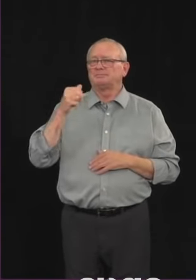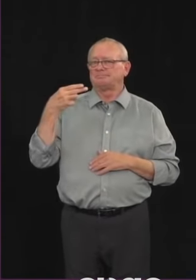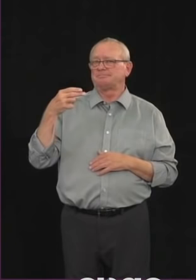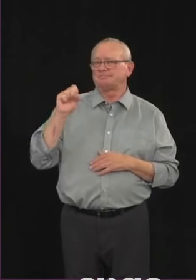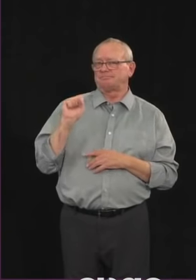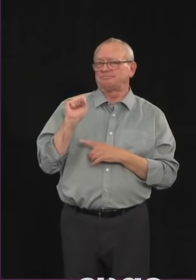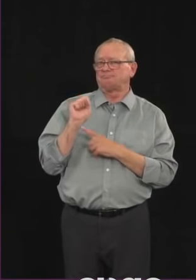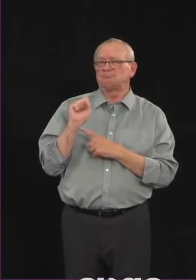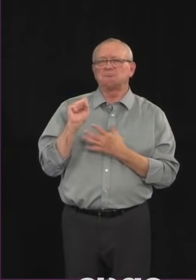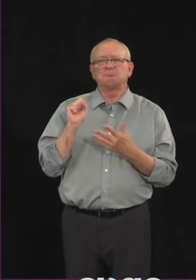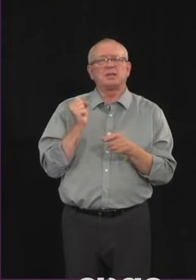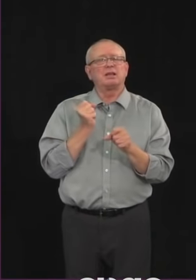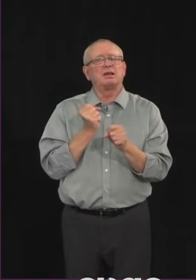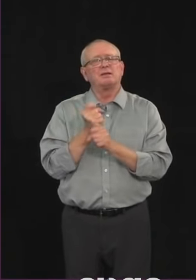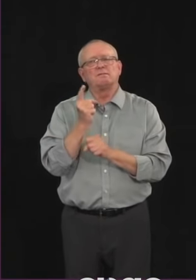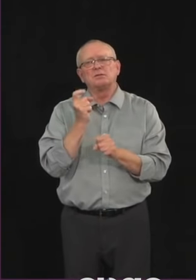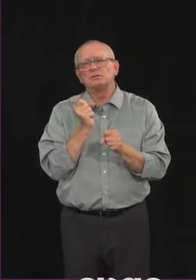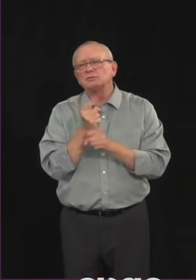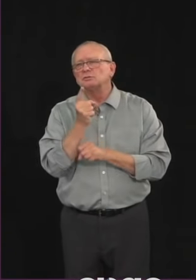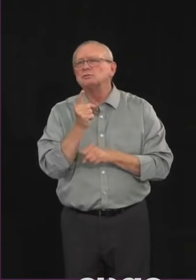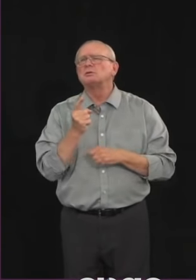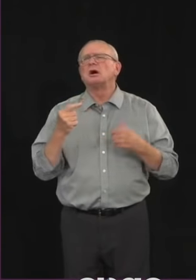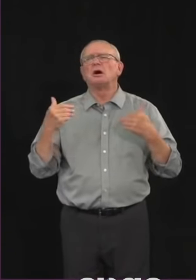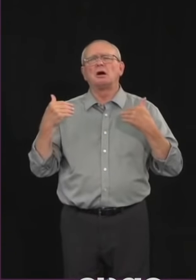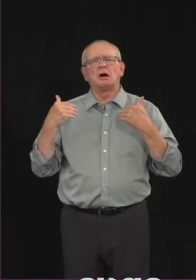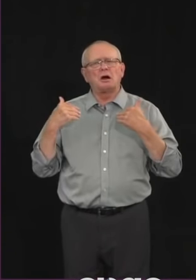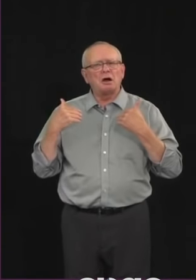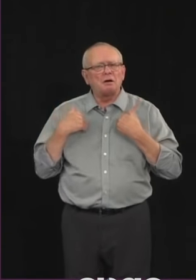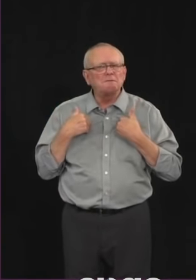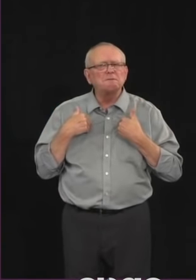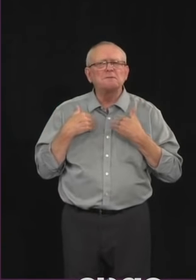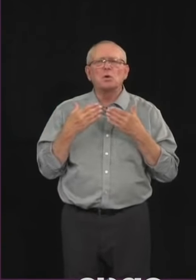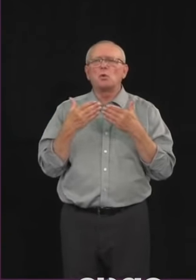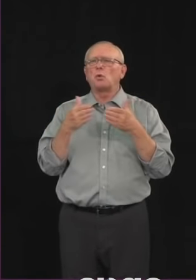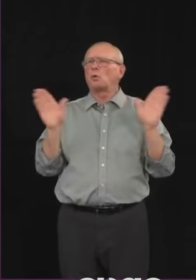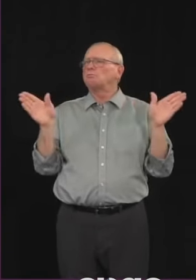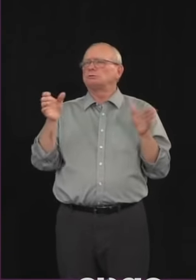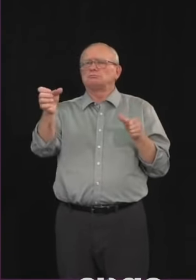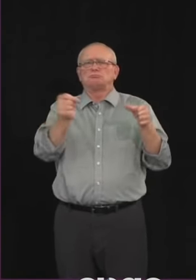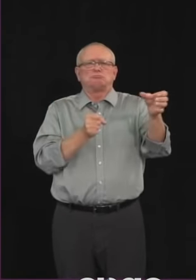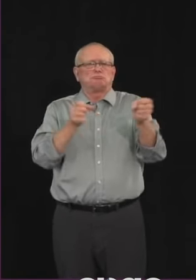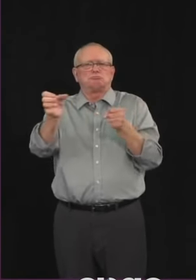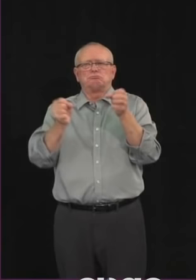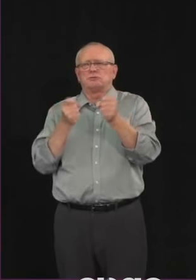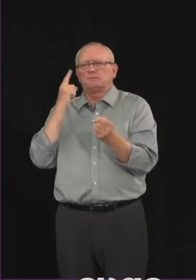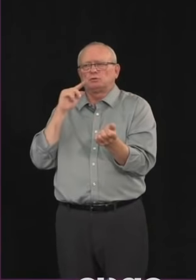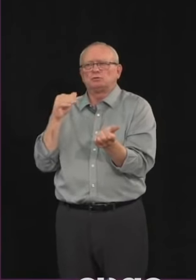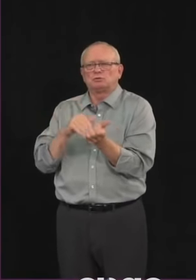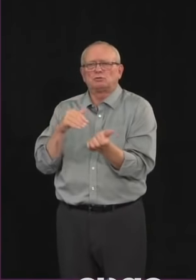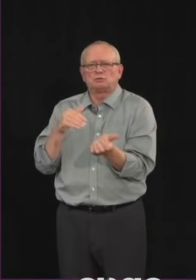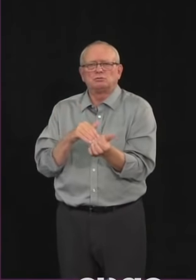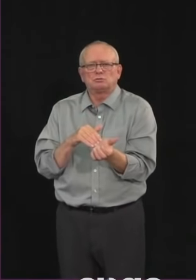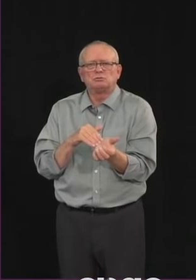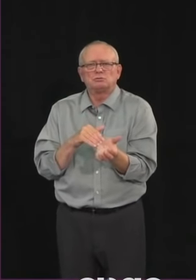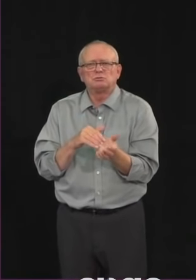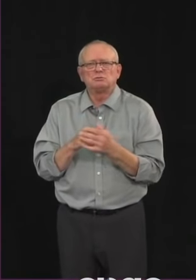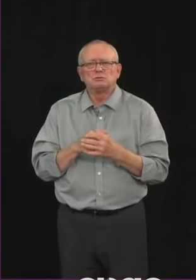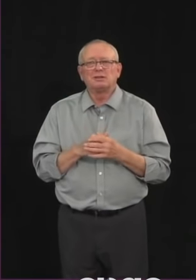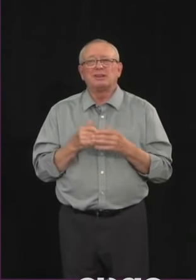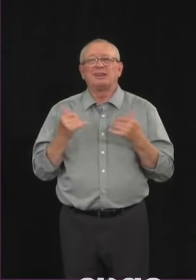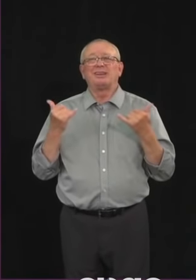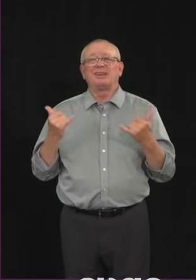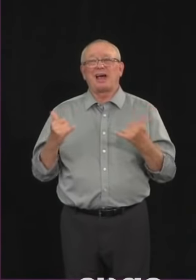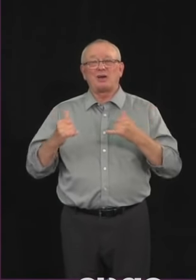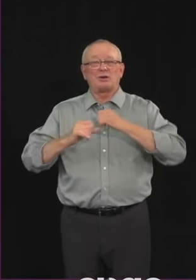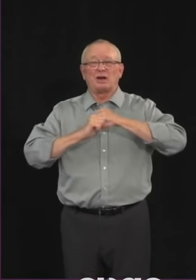recruit for physician positions um but uh look these 179 positions that are advertised